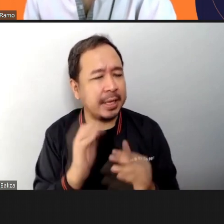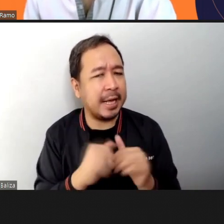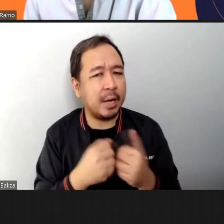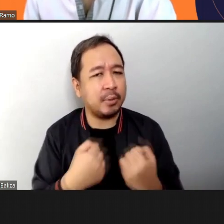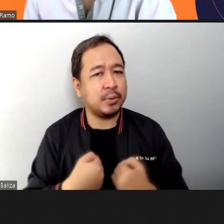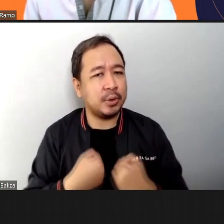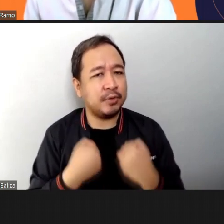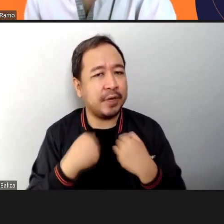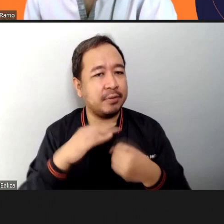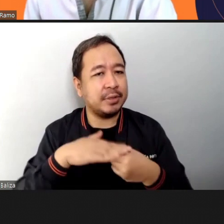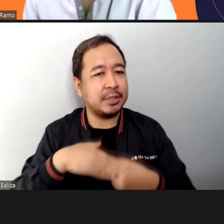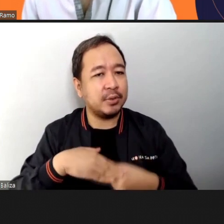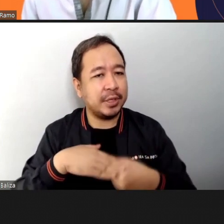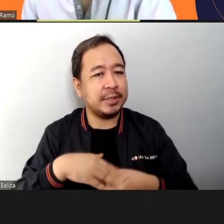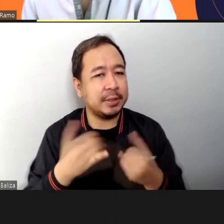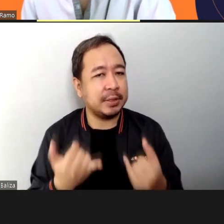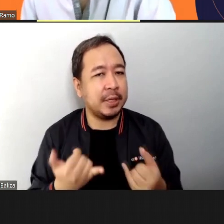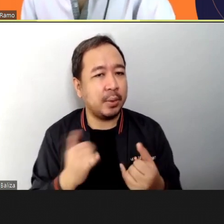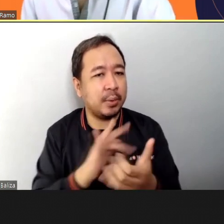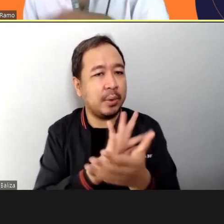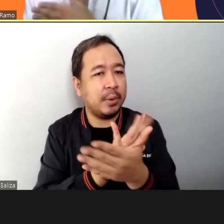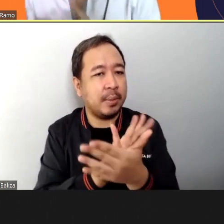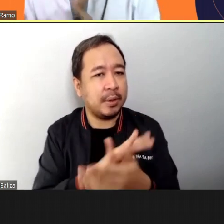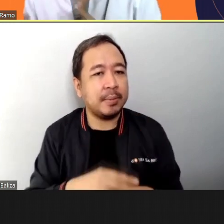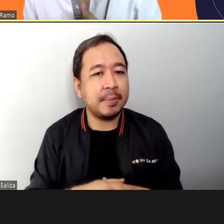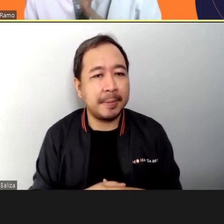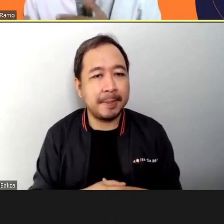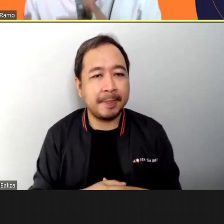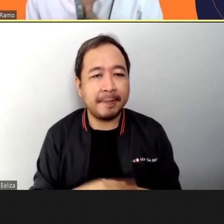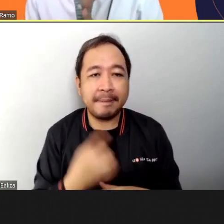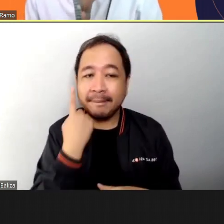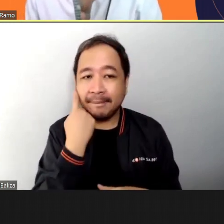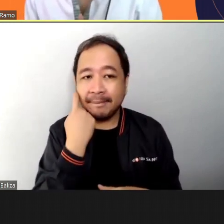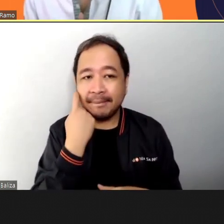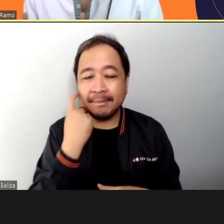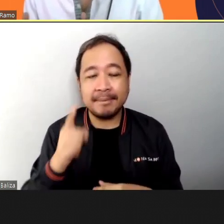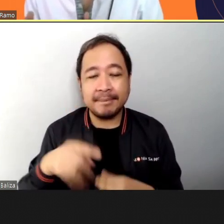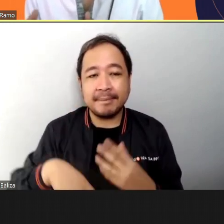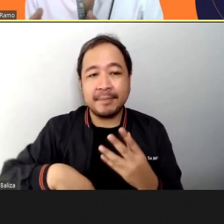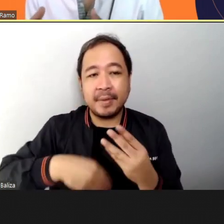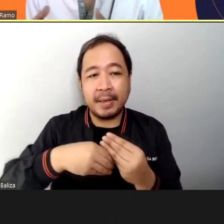pwede spending nasabi ko na to kalina pero i want to add more